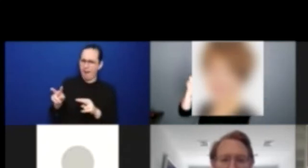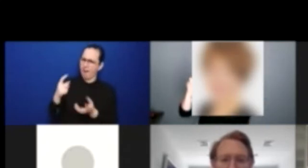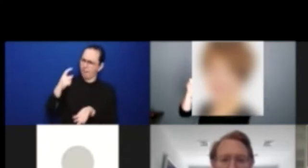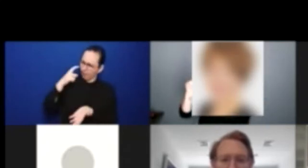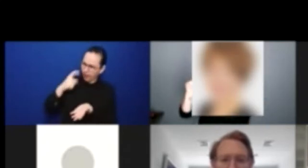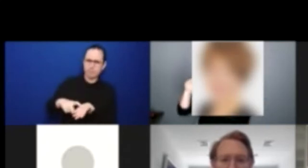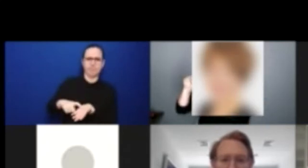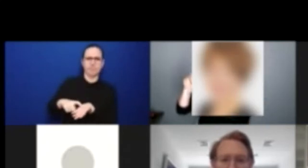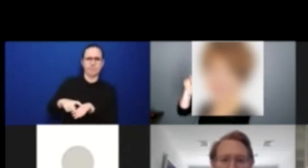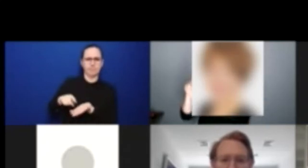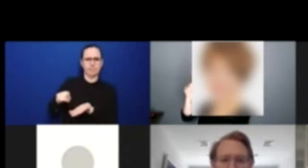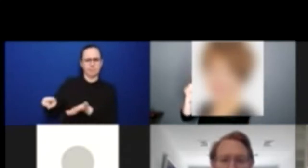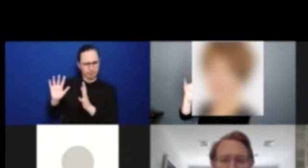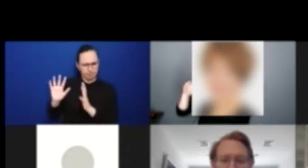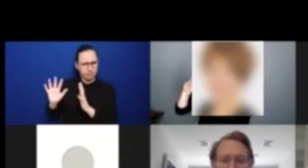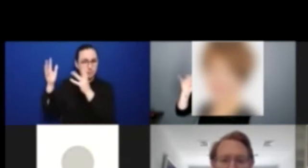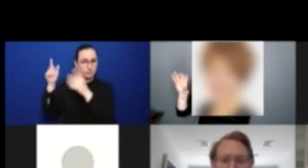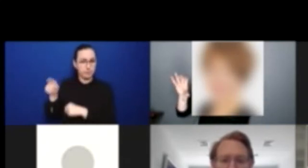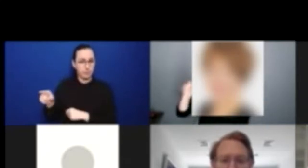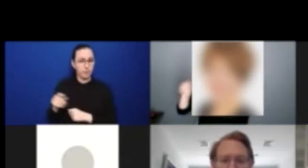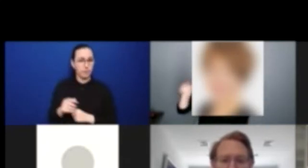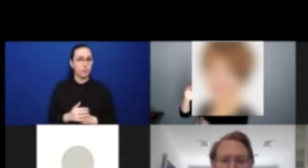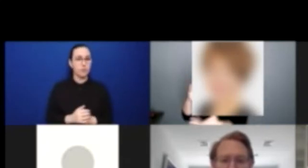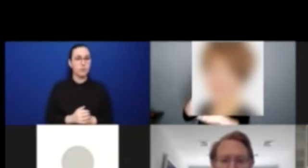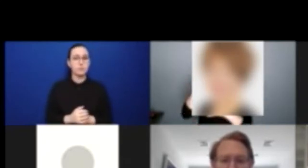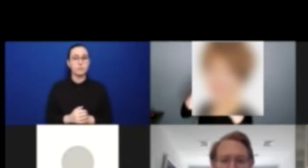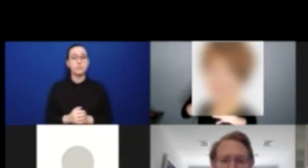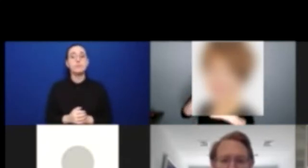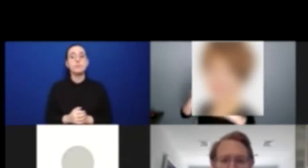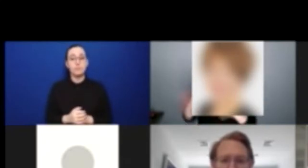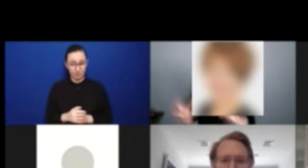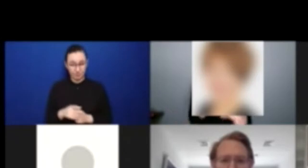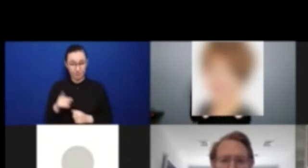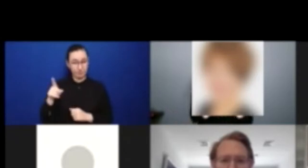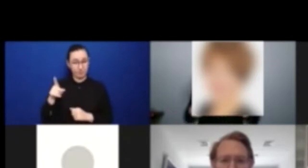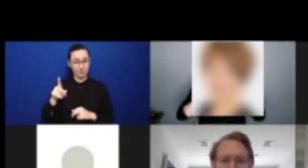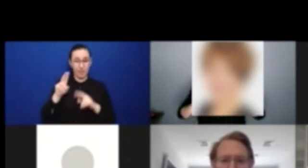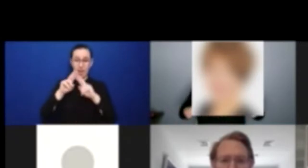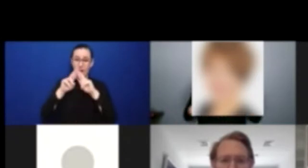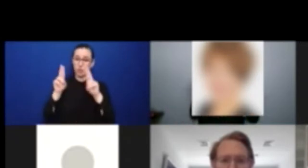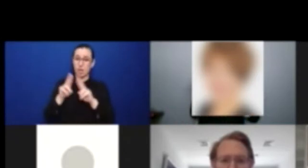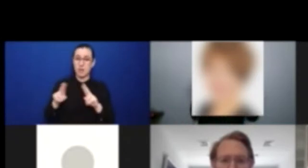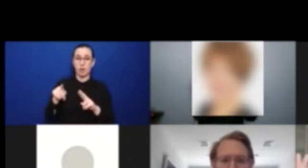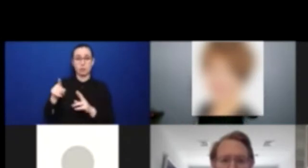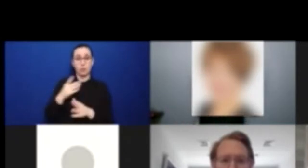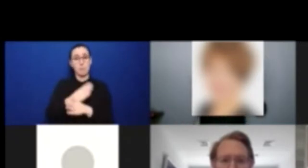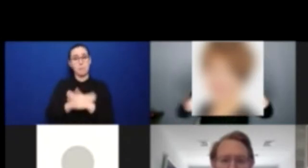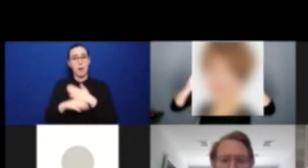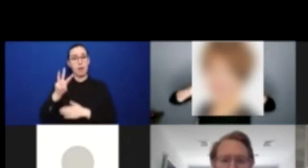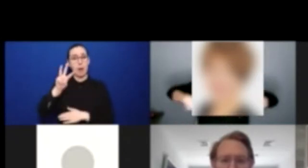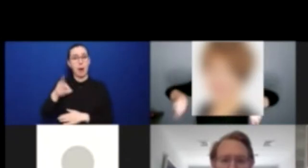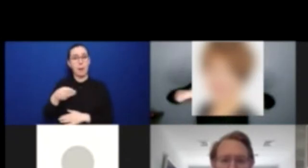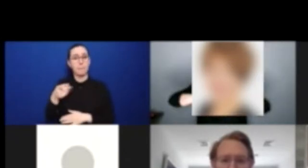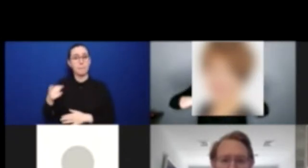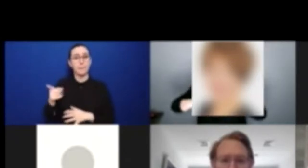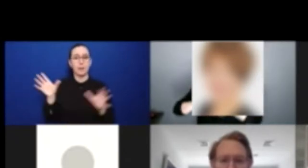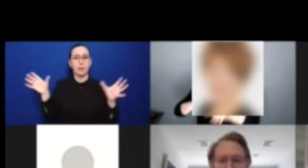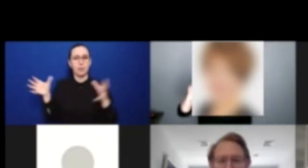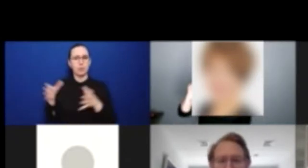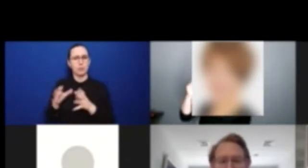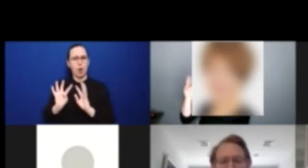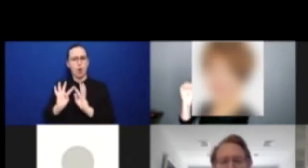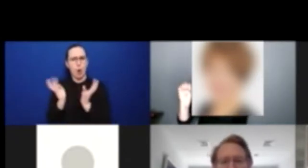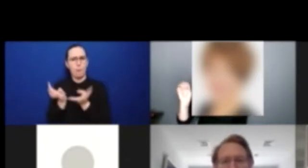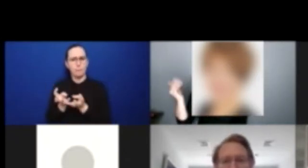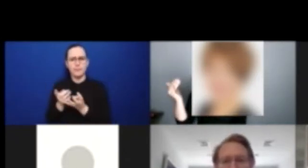wanted to be a part of that human rights movement. We, the 15, we, the 15% of the population